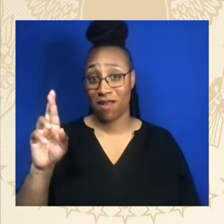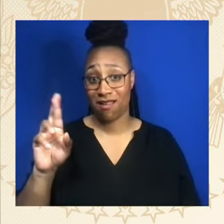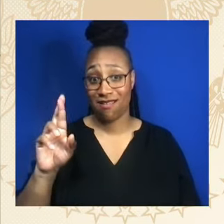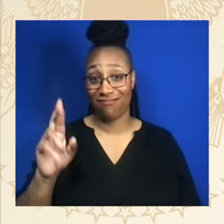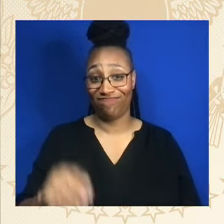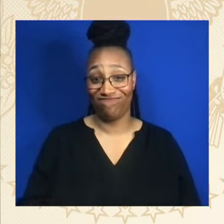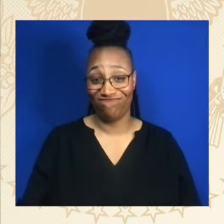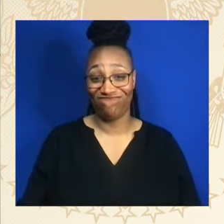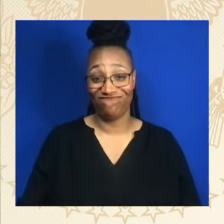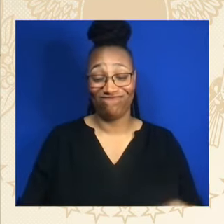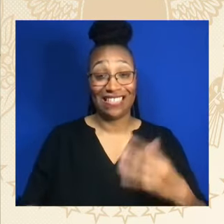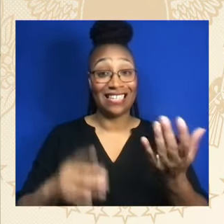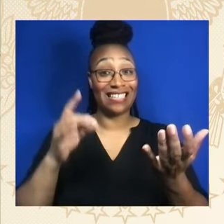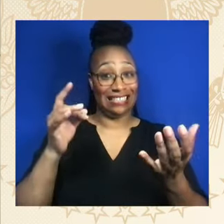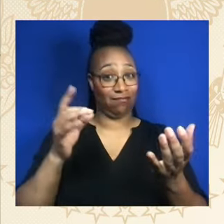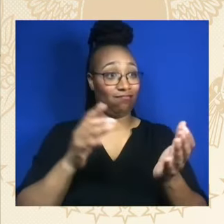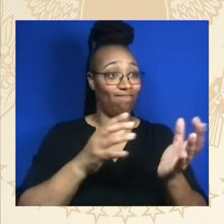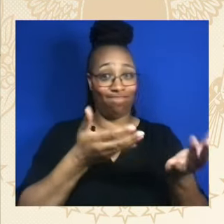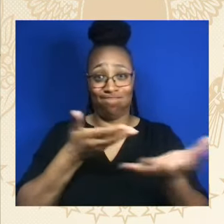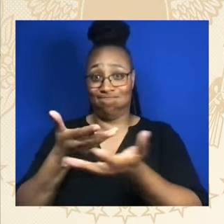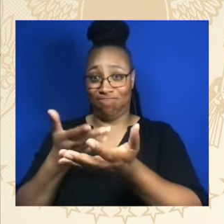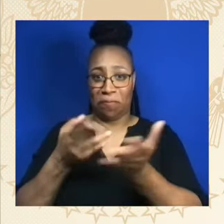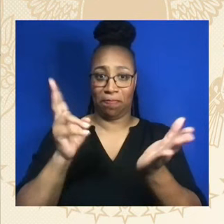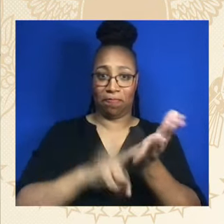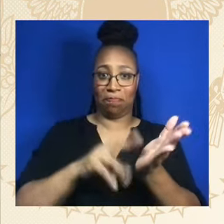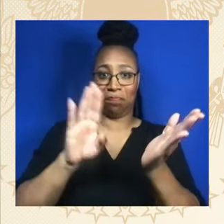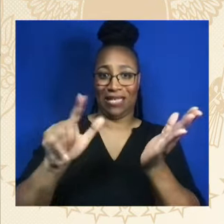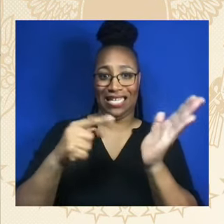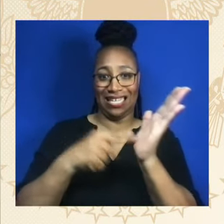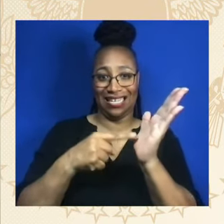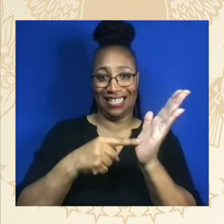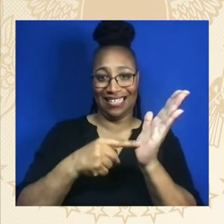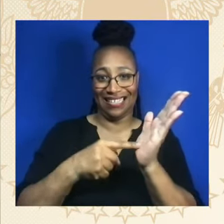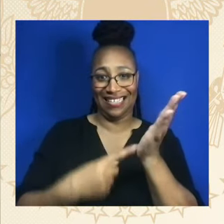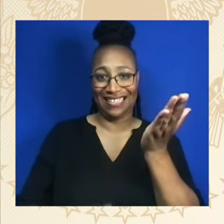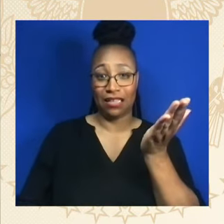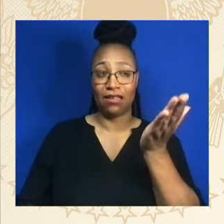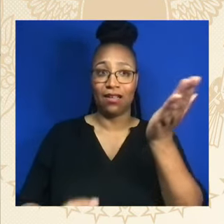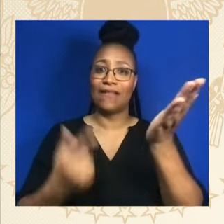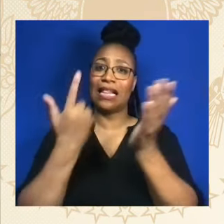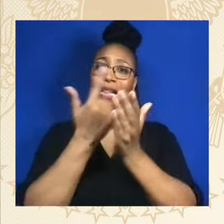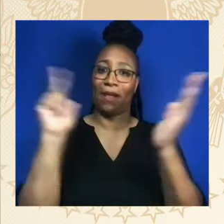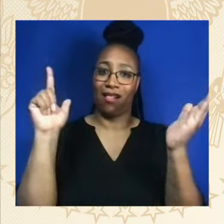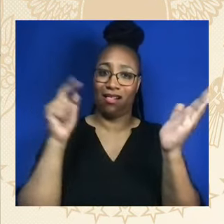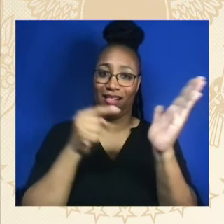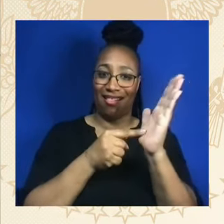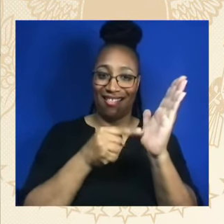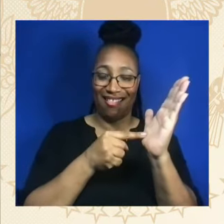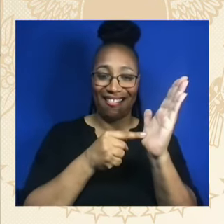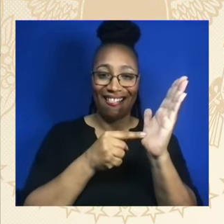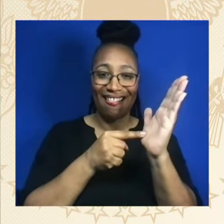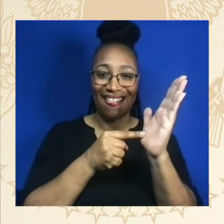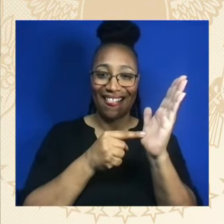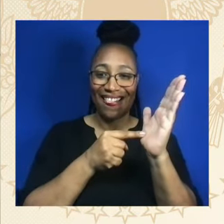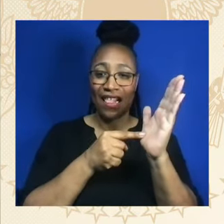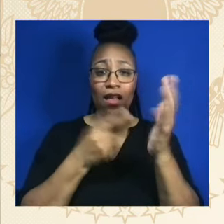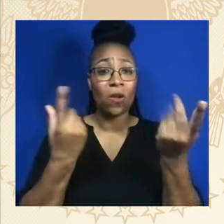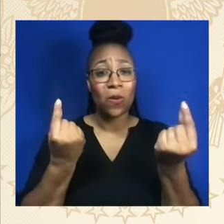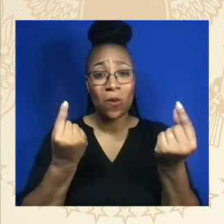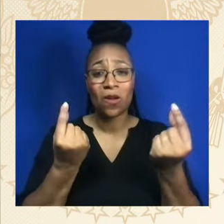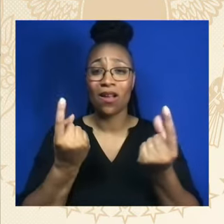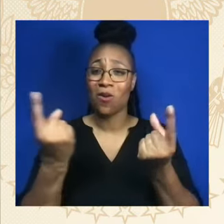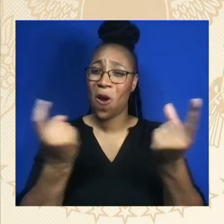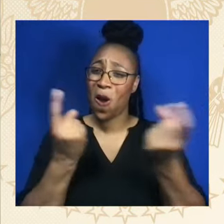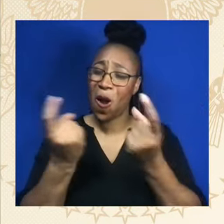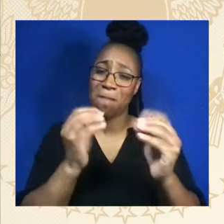Congress to vote on the John Lewis Voting Rights Advancement and the Freedom to Vote Act.